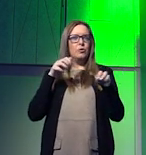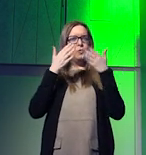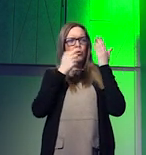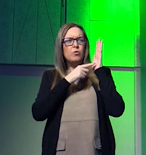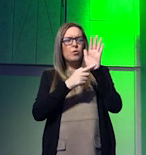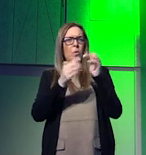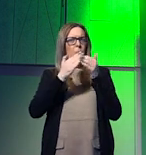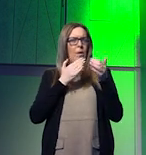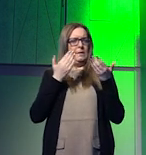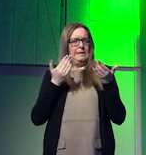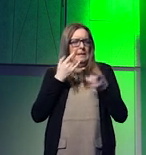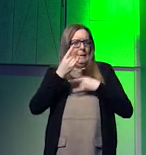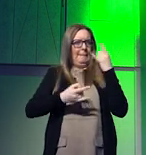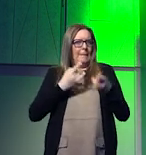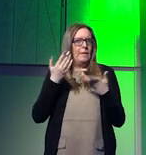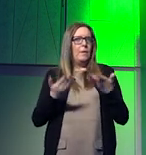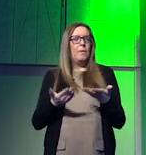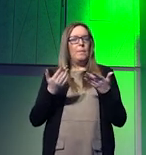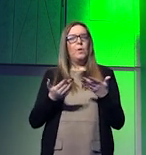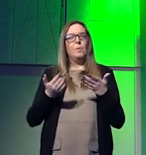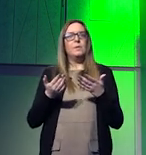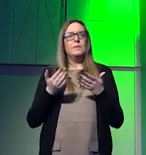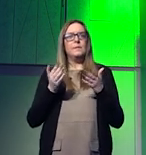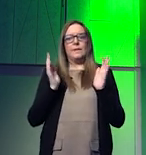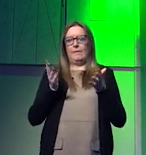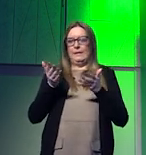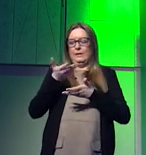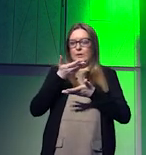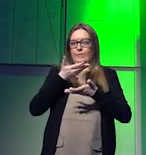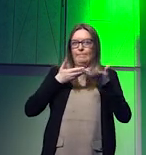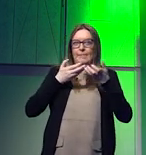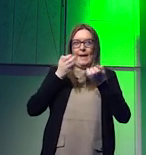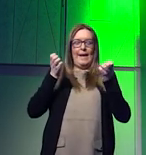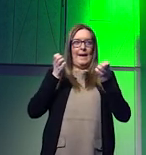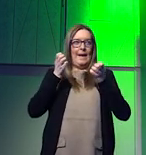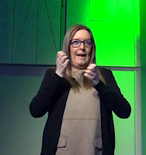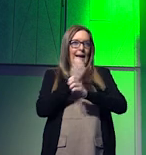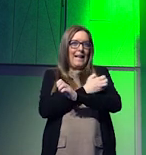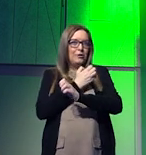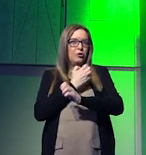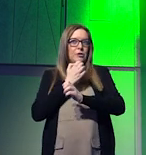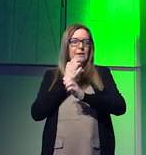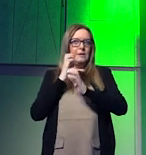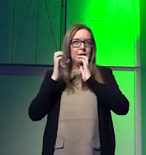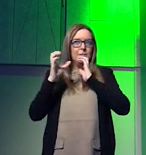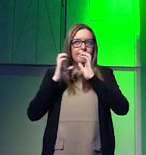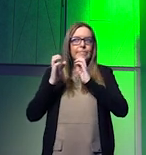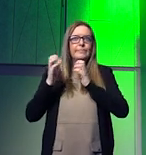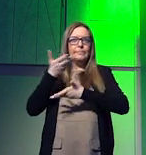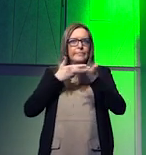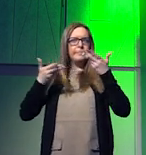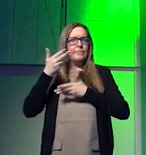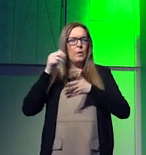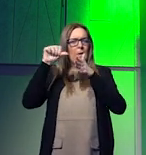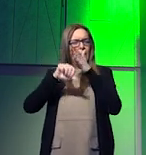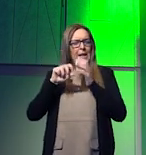because i think that with the discussions about the energy transition the geopolitical disruptions at play we fail to see how